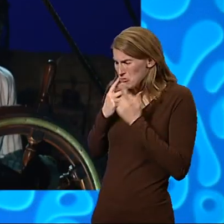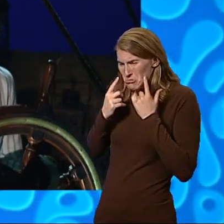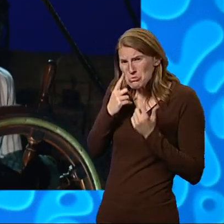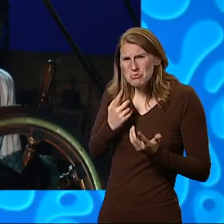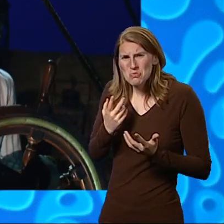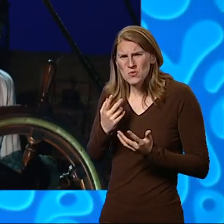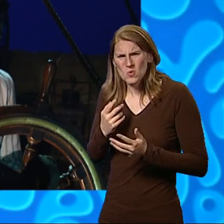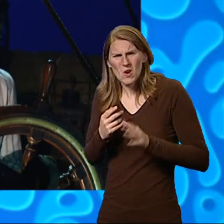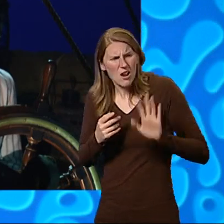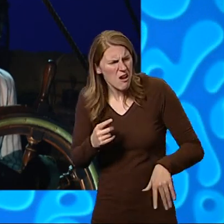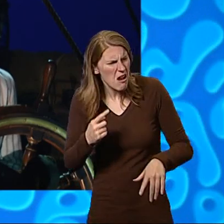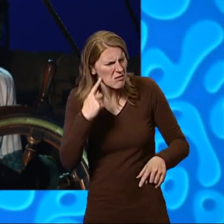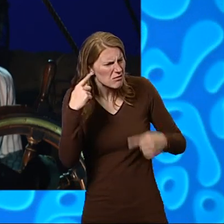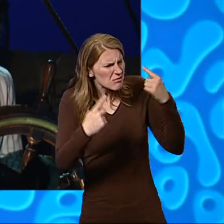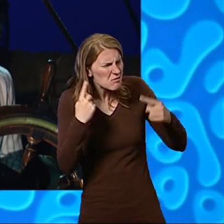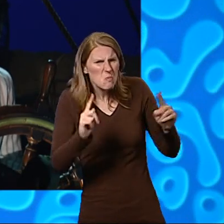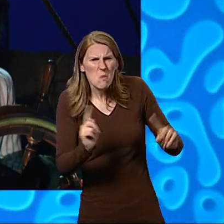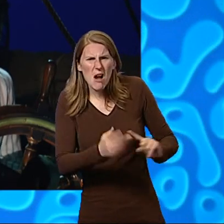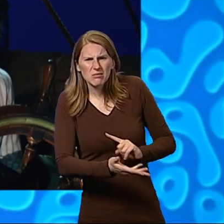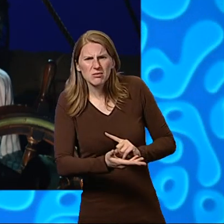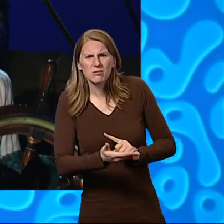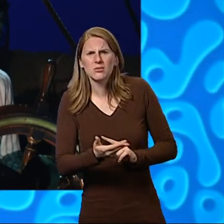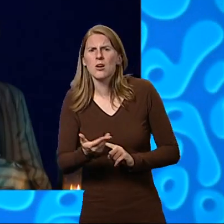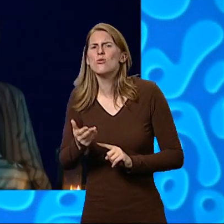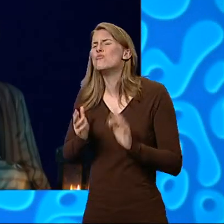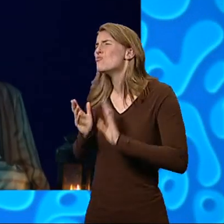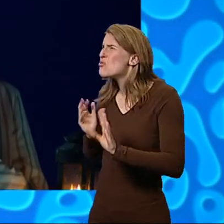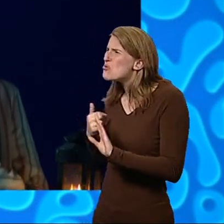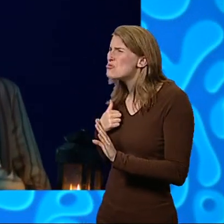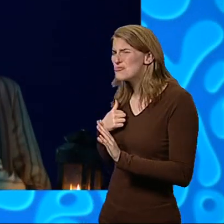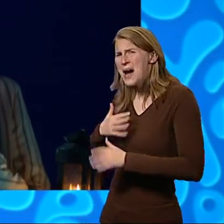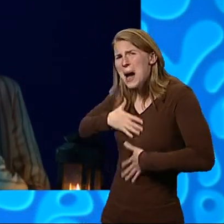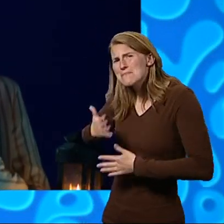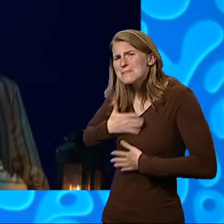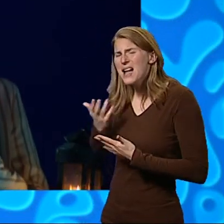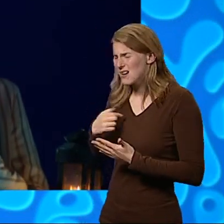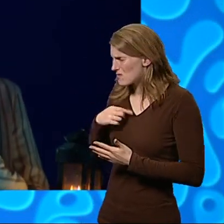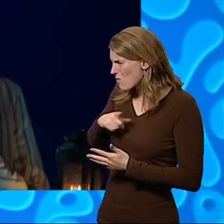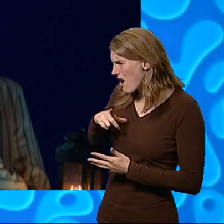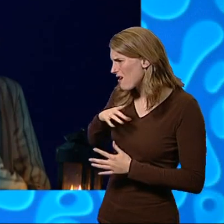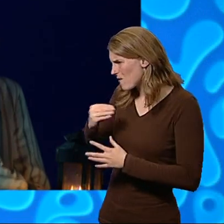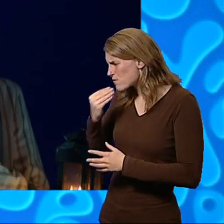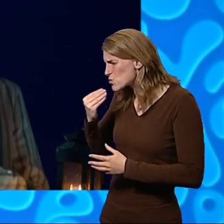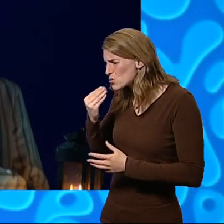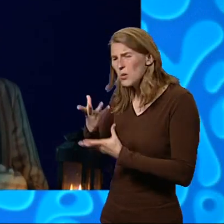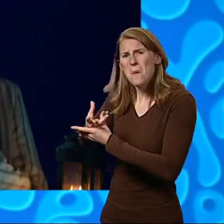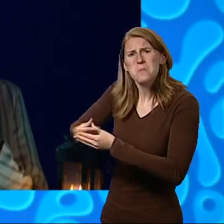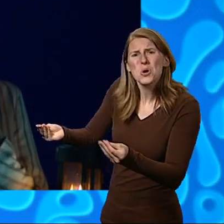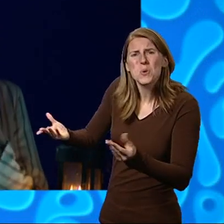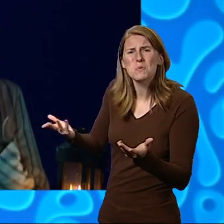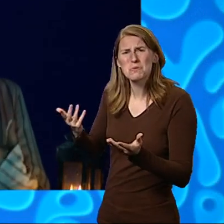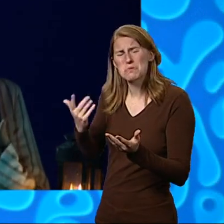Is that another sound effect? frowned Boris. No, I'm upset. Our food's gone.